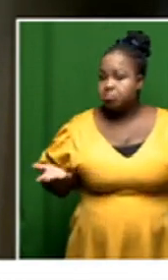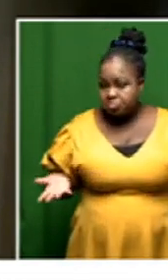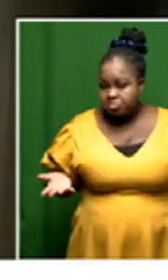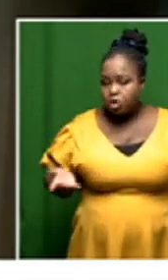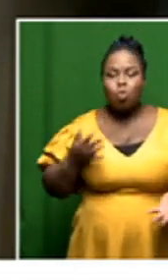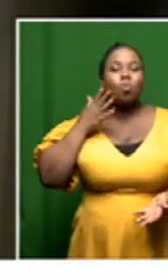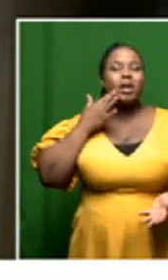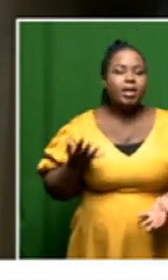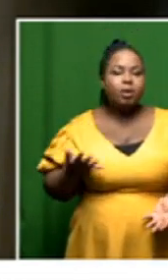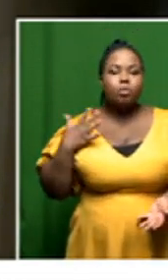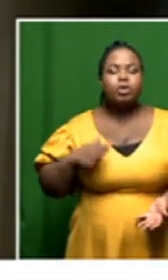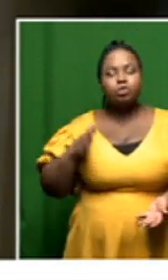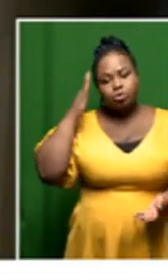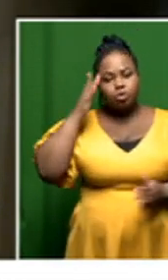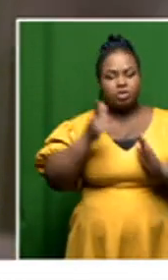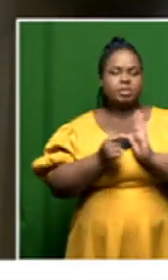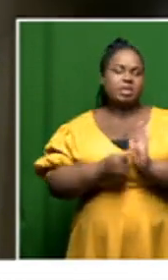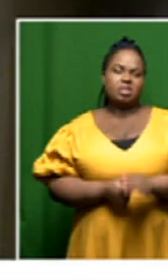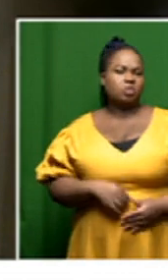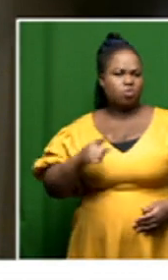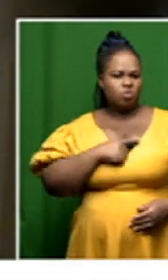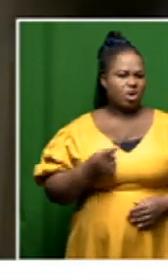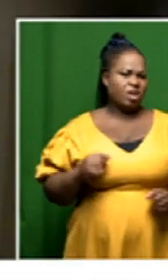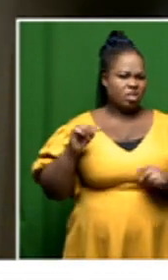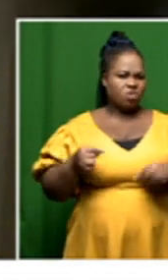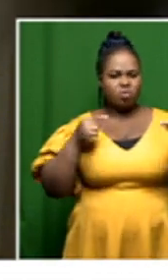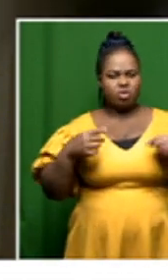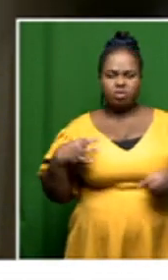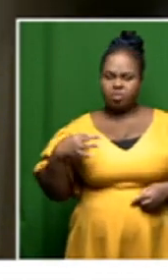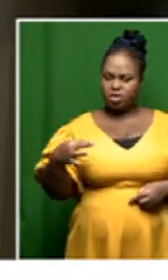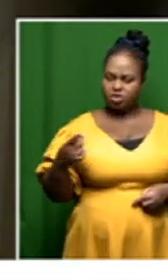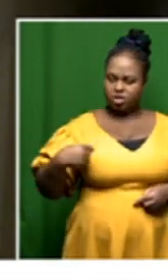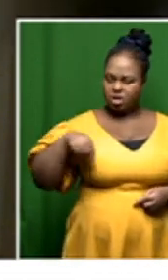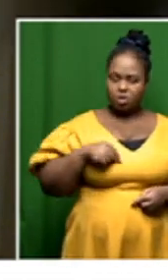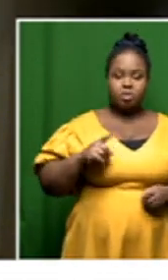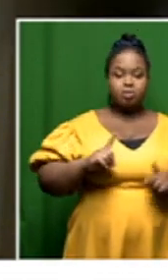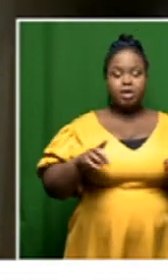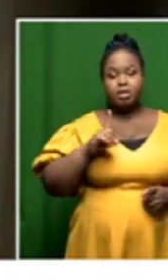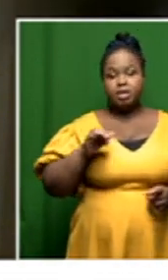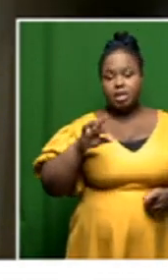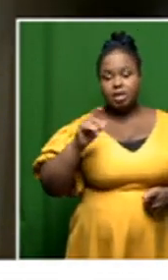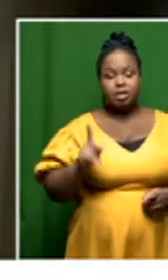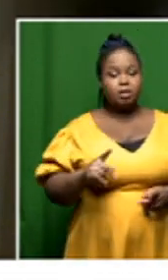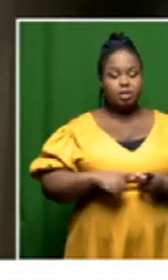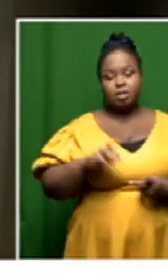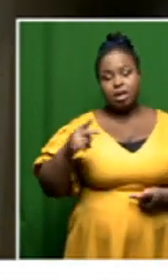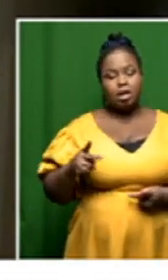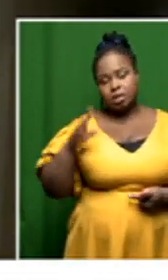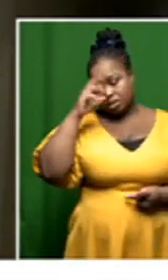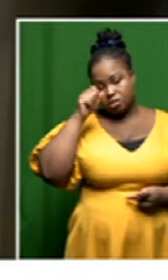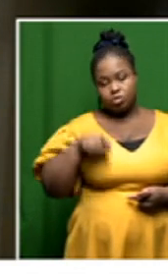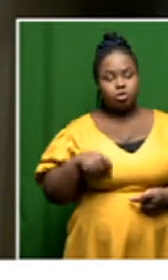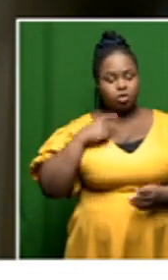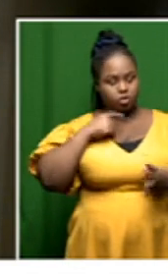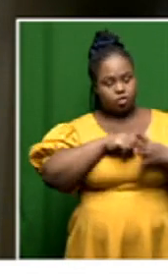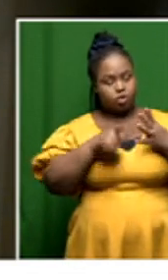prosecute we're just asking for a date so why are they opposing our application when the clerk and the potential suspects in the